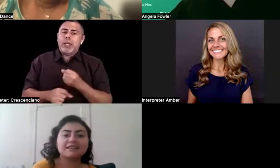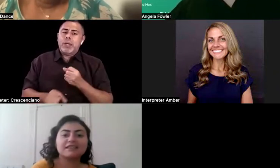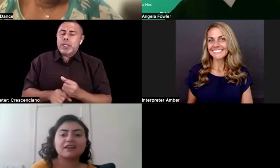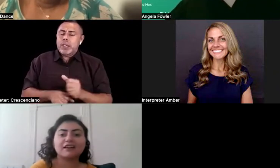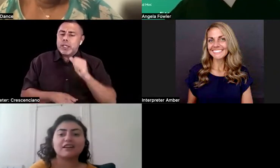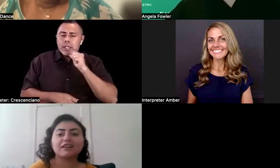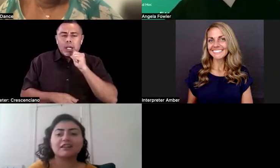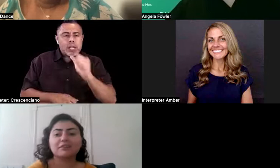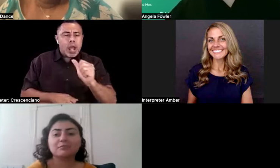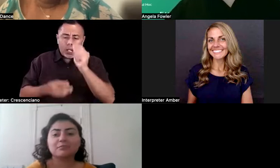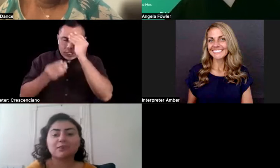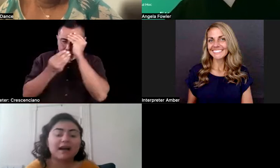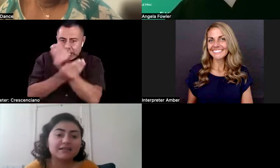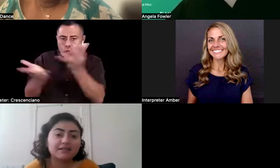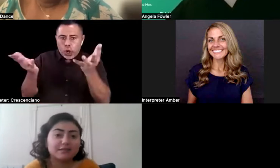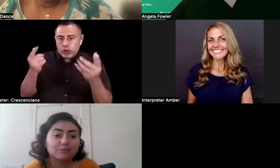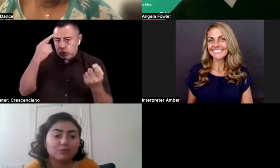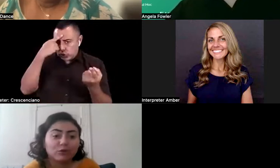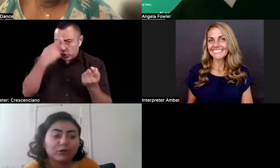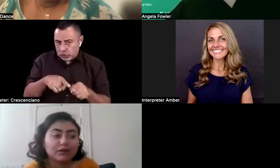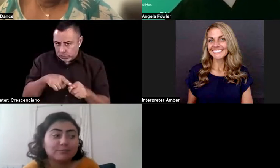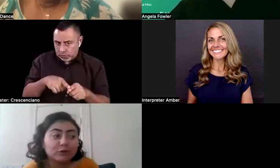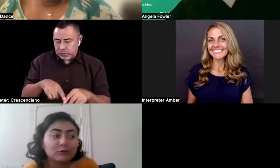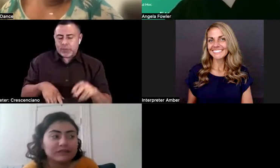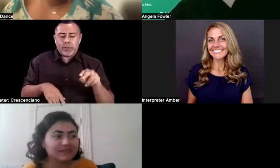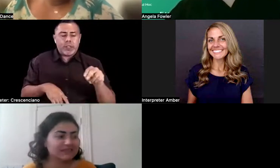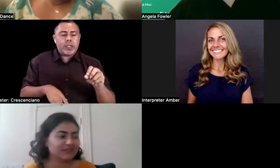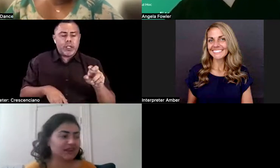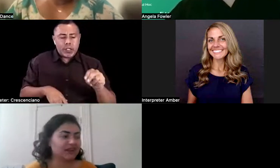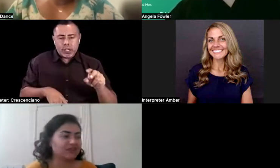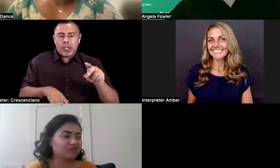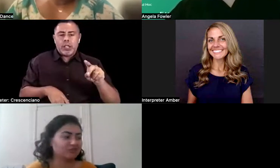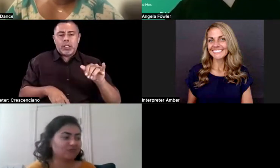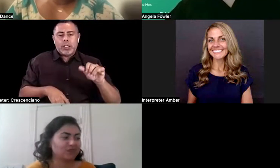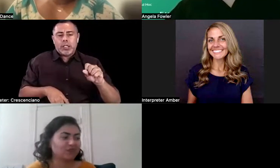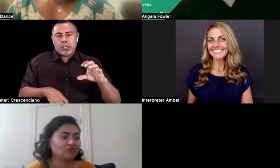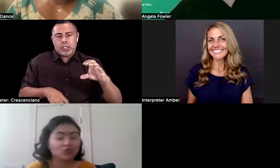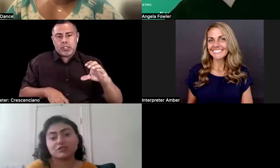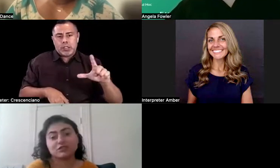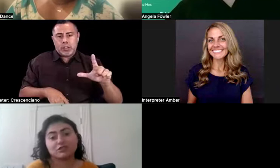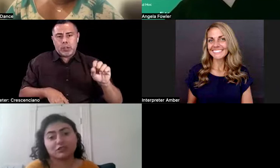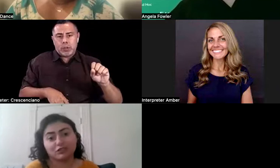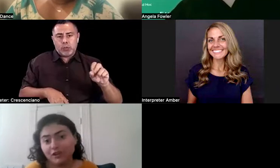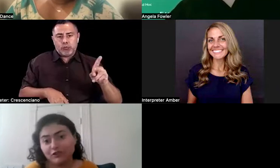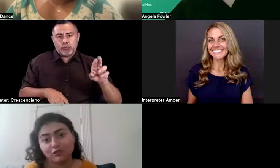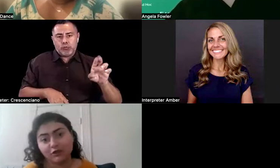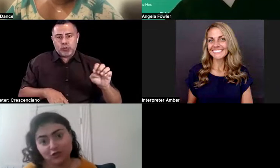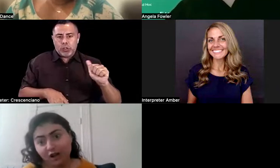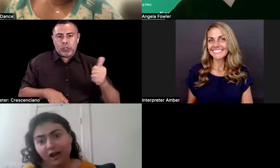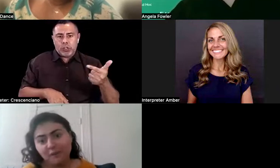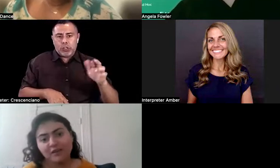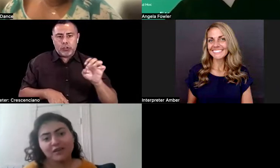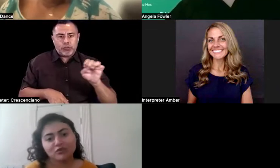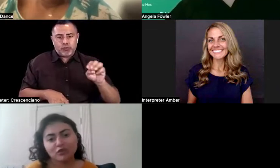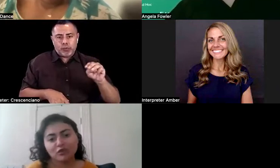And, um, as an employee that just lost your